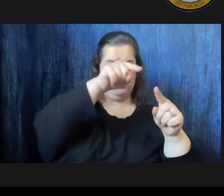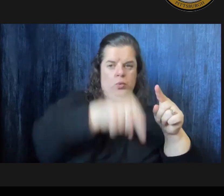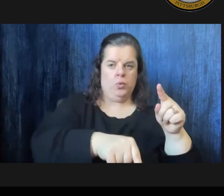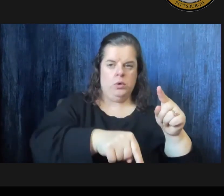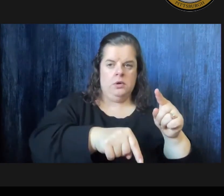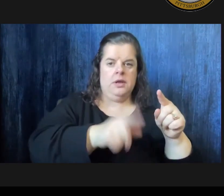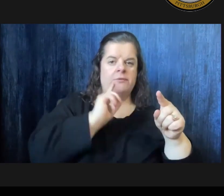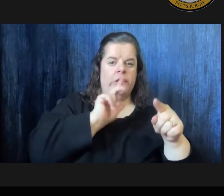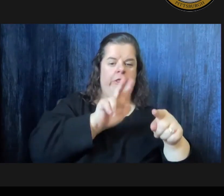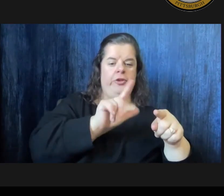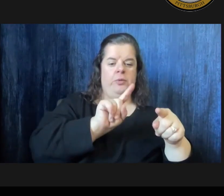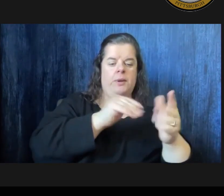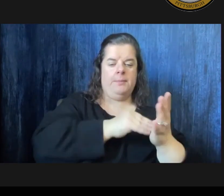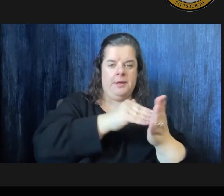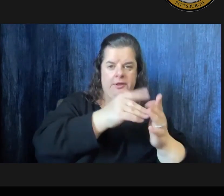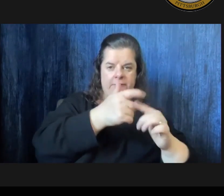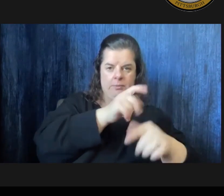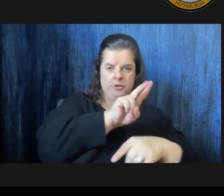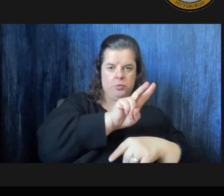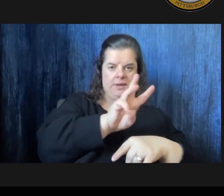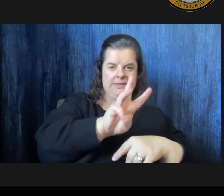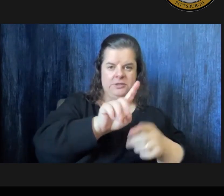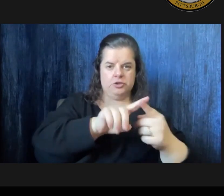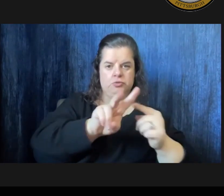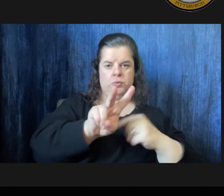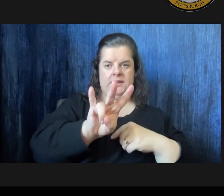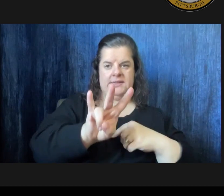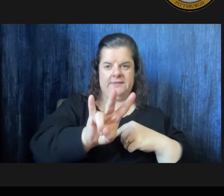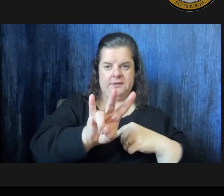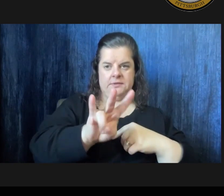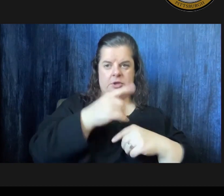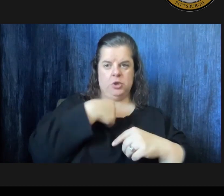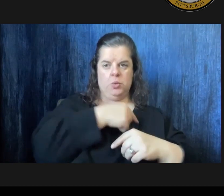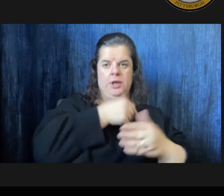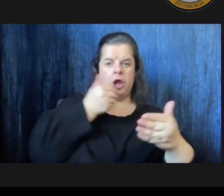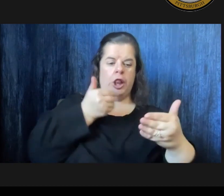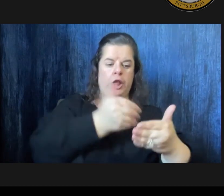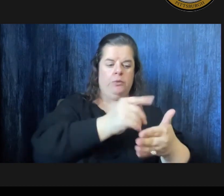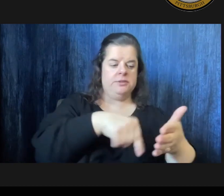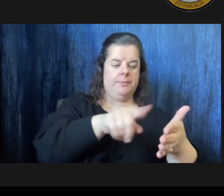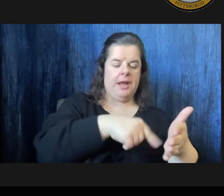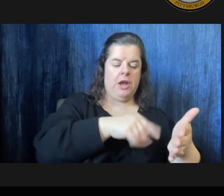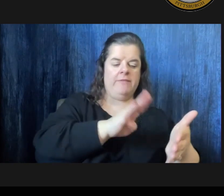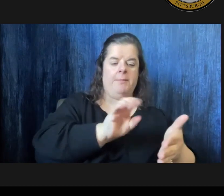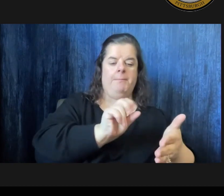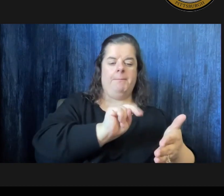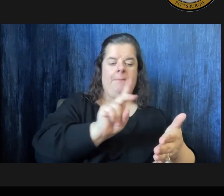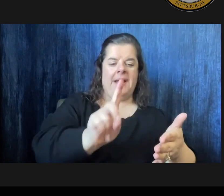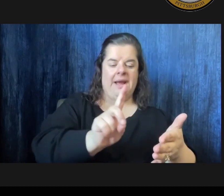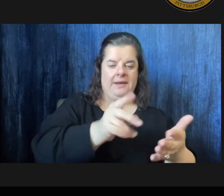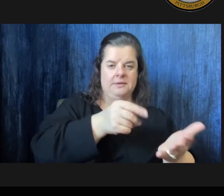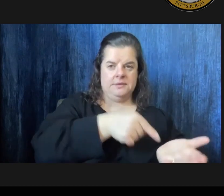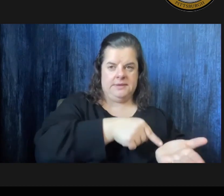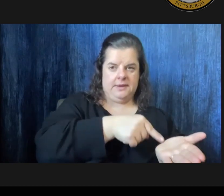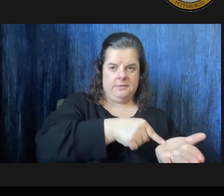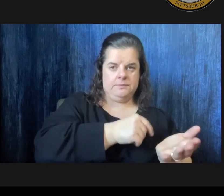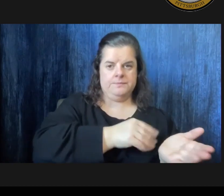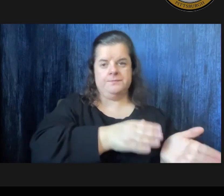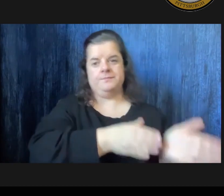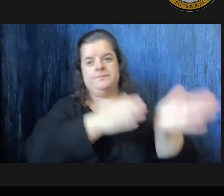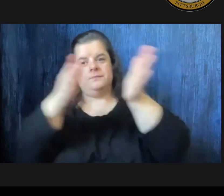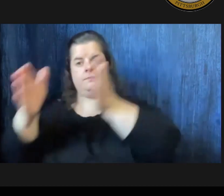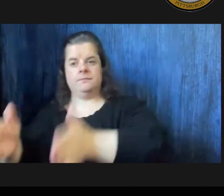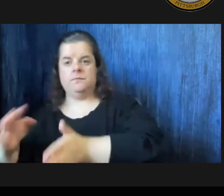million dollars from 2026 to 27 as we pay off several bond issuances the second chart